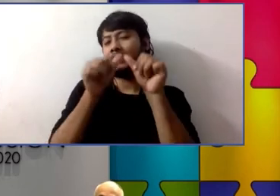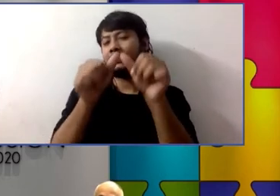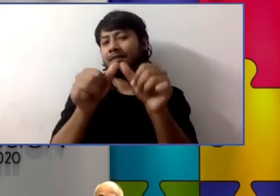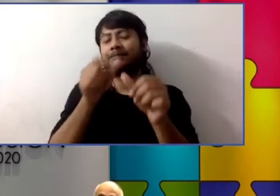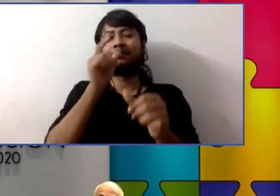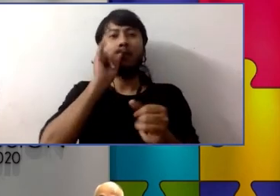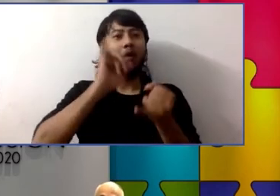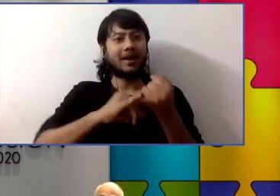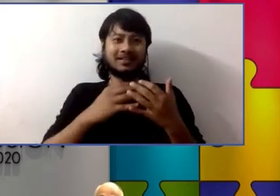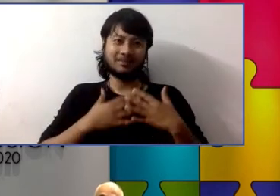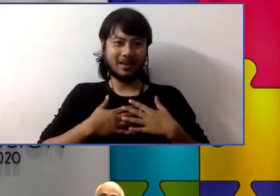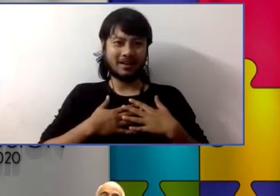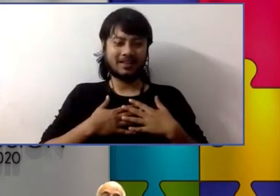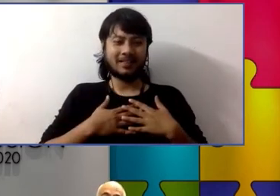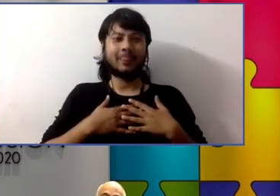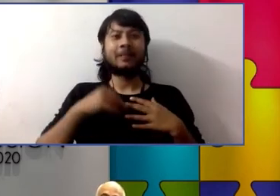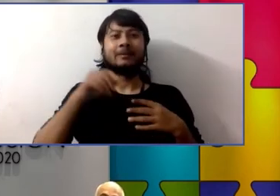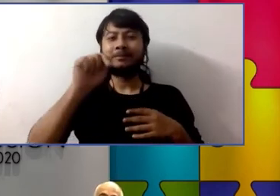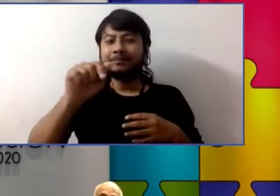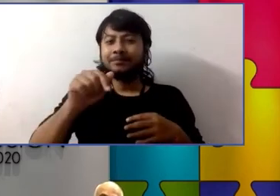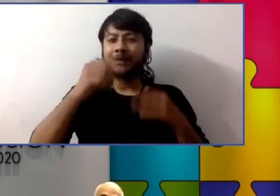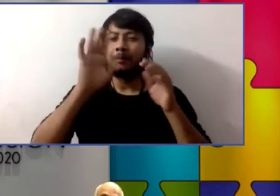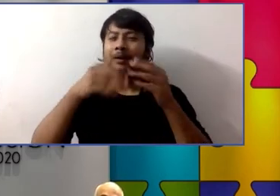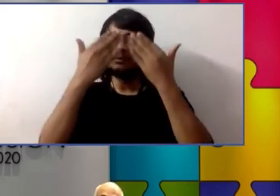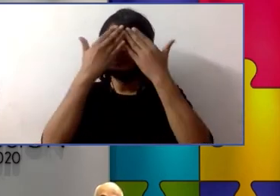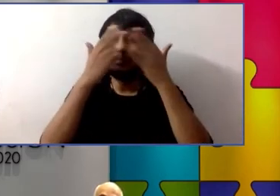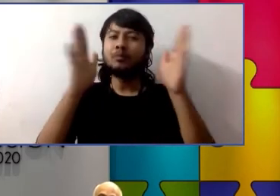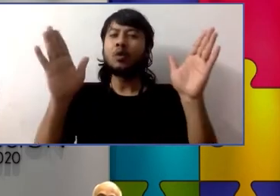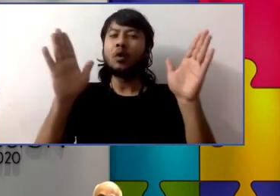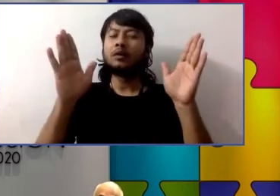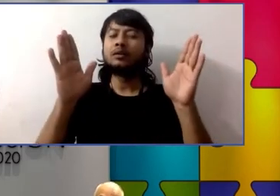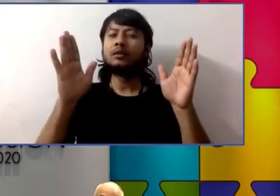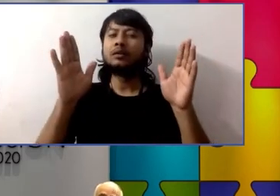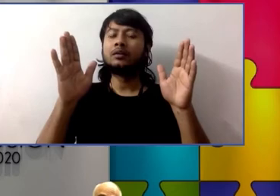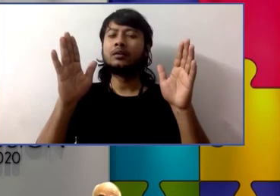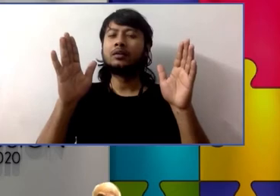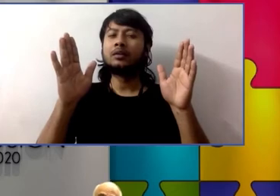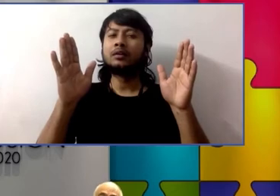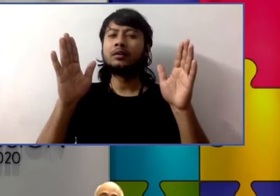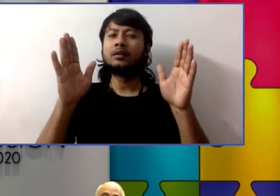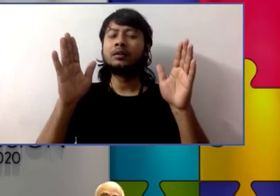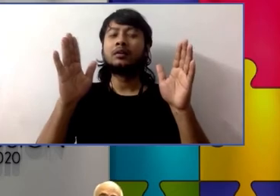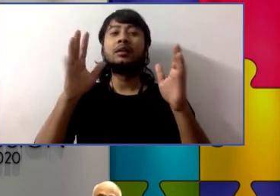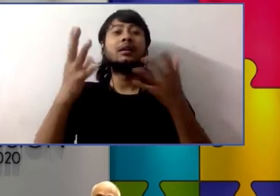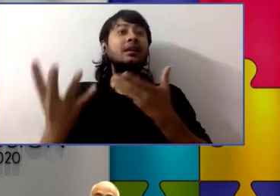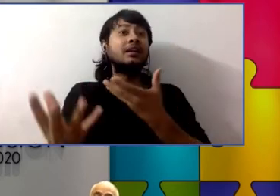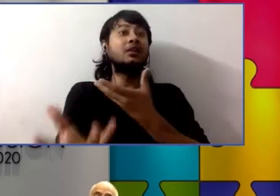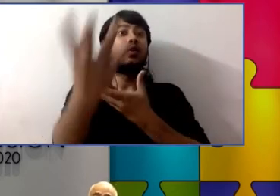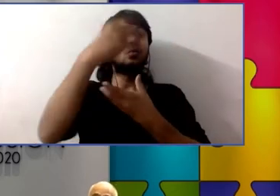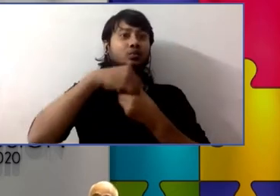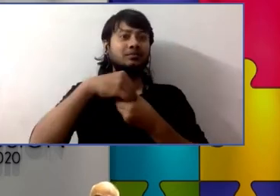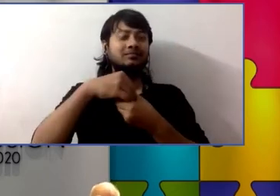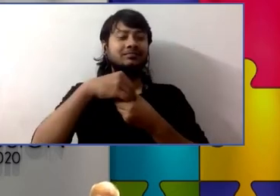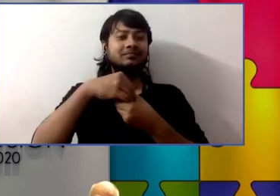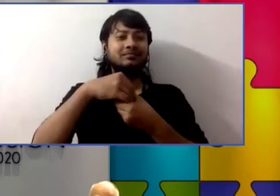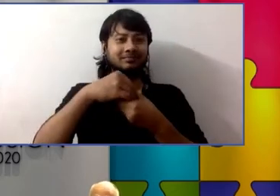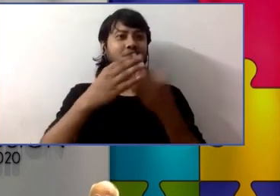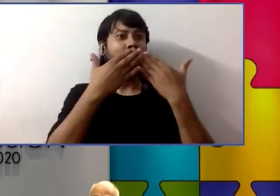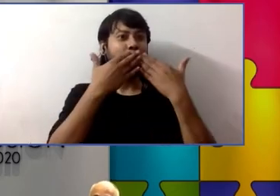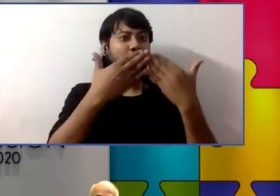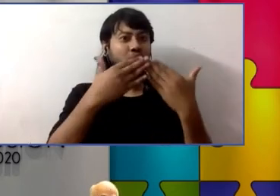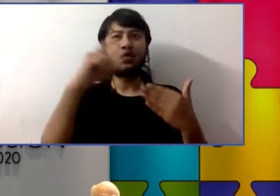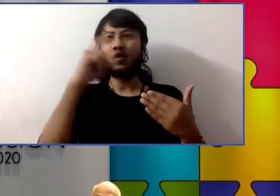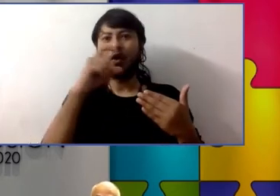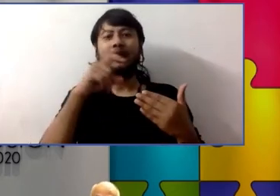this theory i think it's actually more broadly about making the case that inclusion and inclusive education benefits all kids